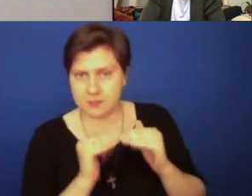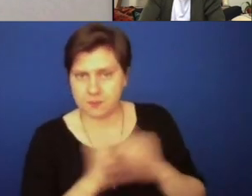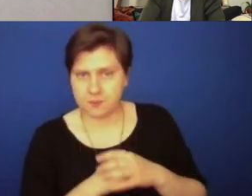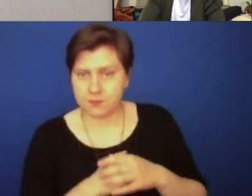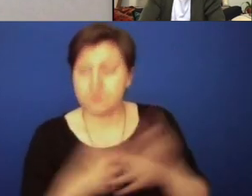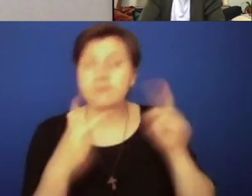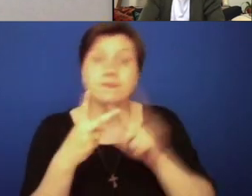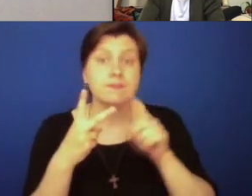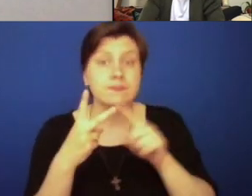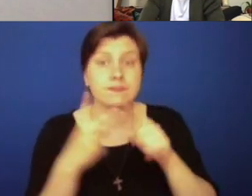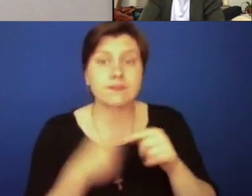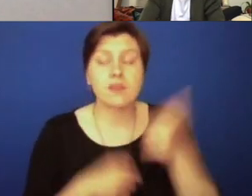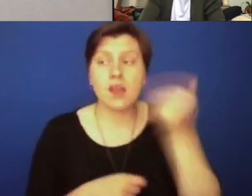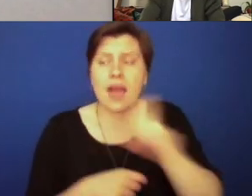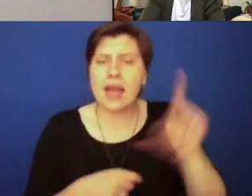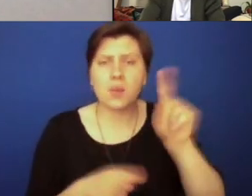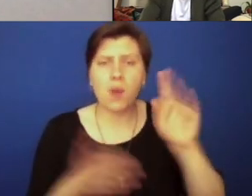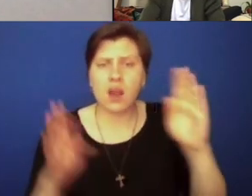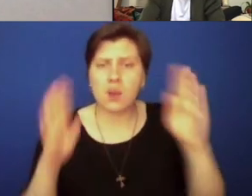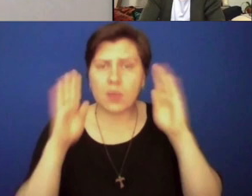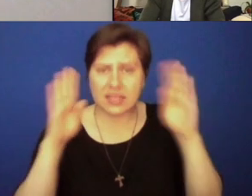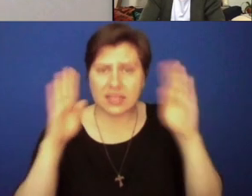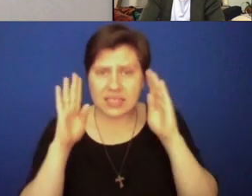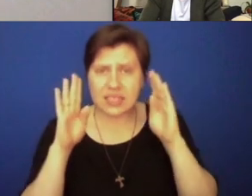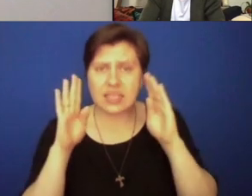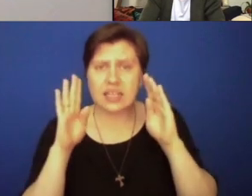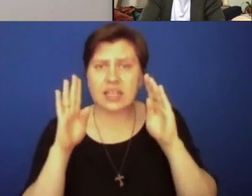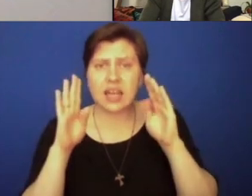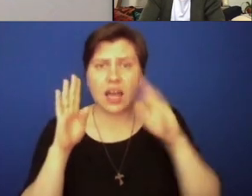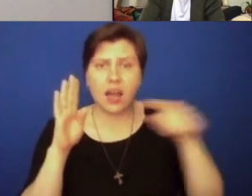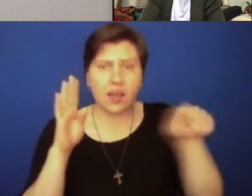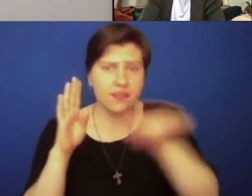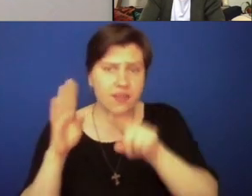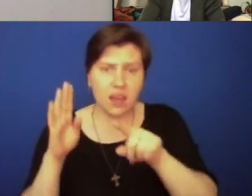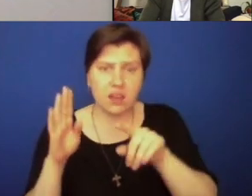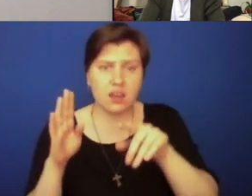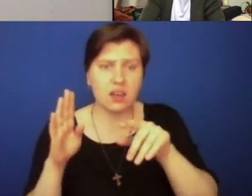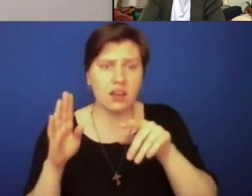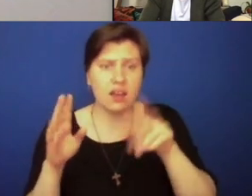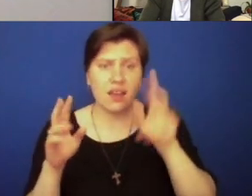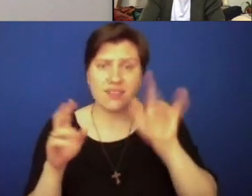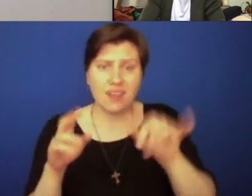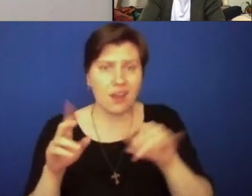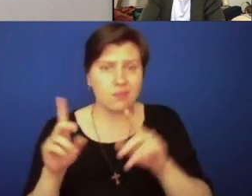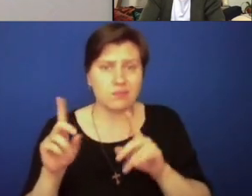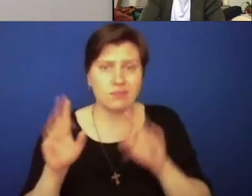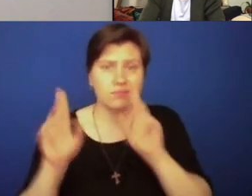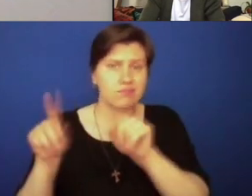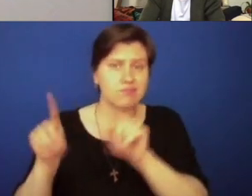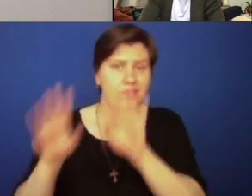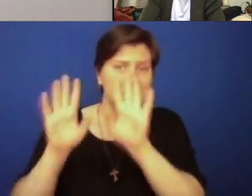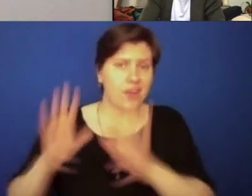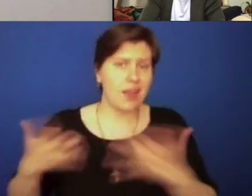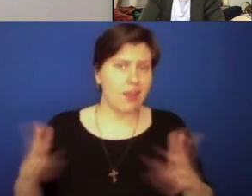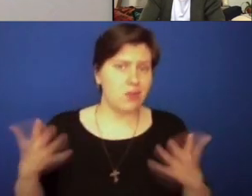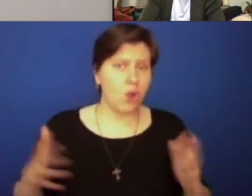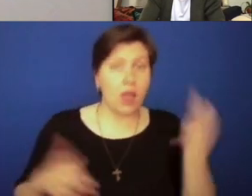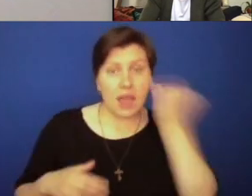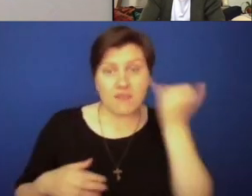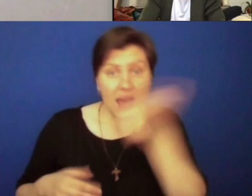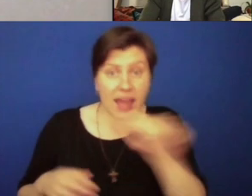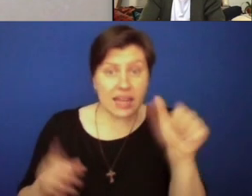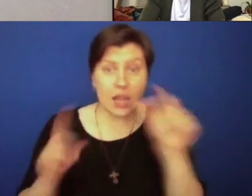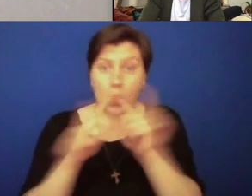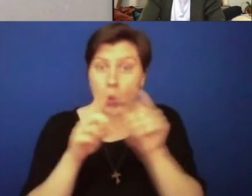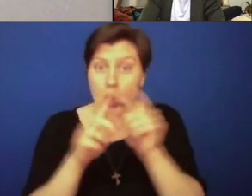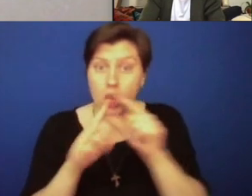practical tip for anyone that was listening that is that Pew Sunday person, if any word or phrase or